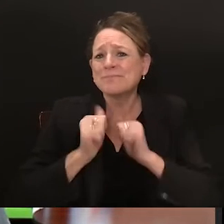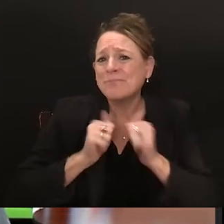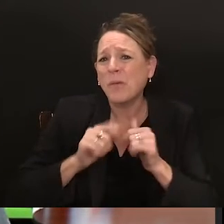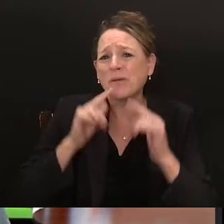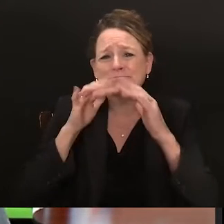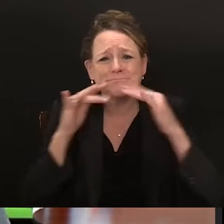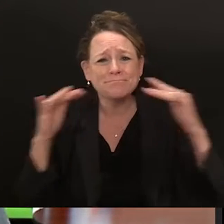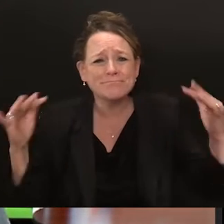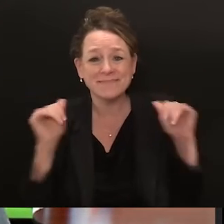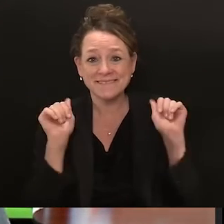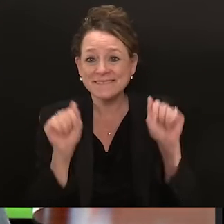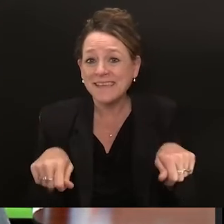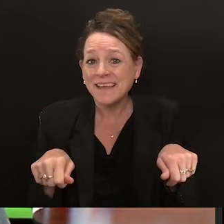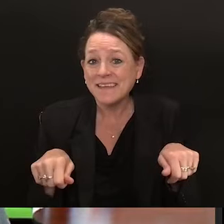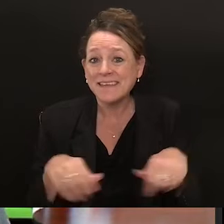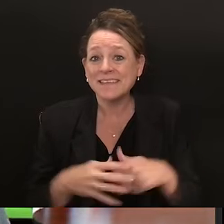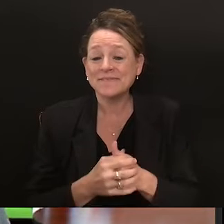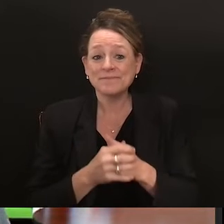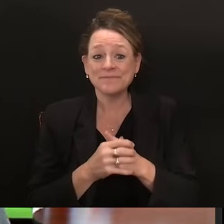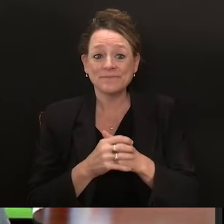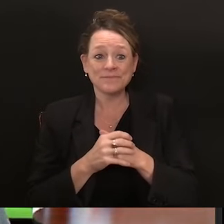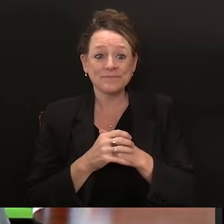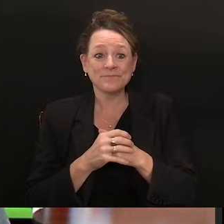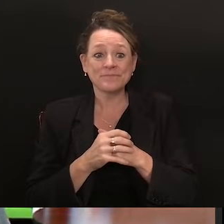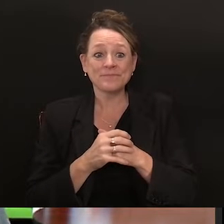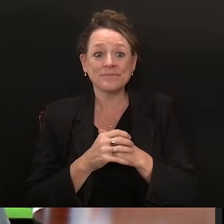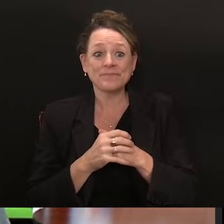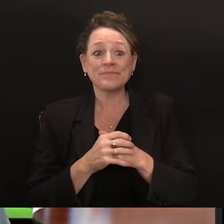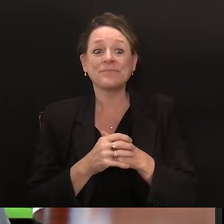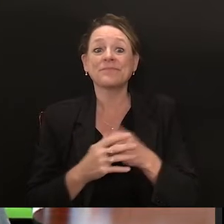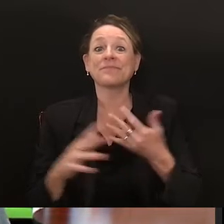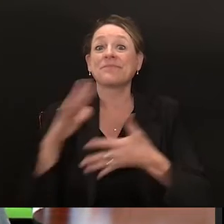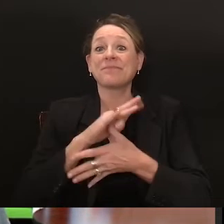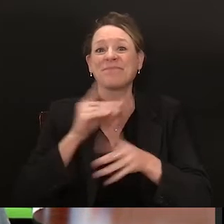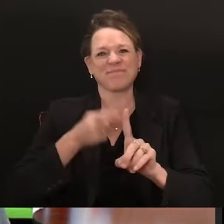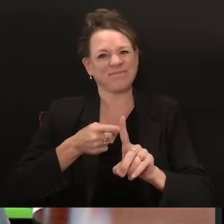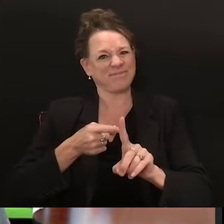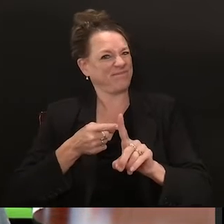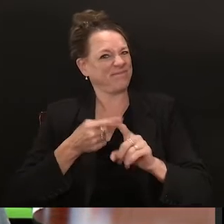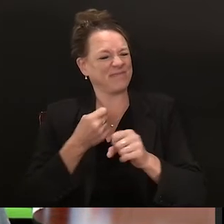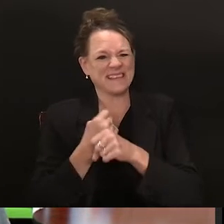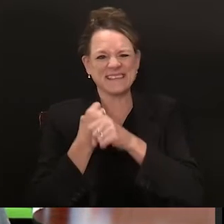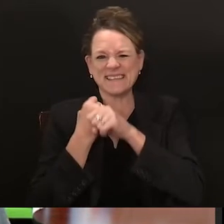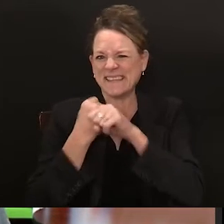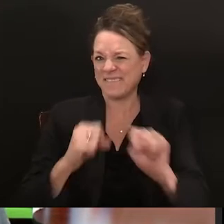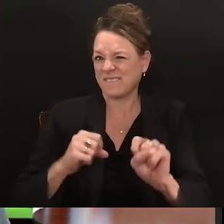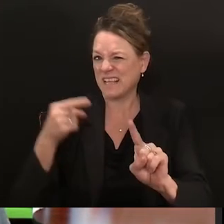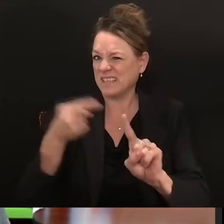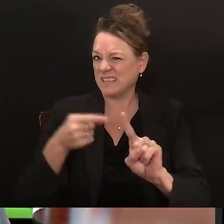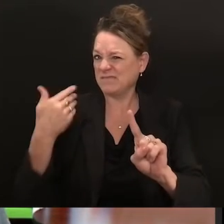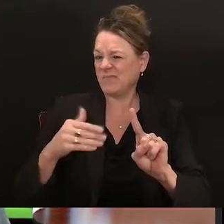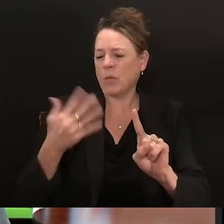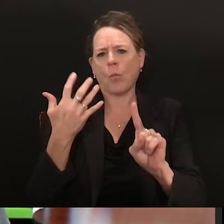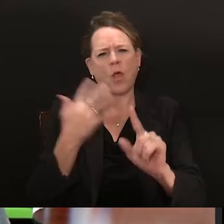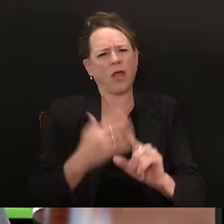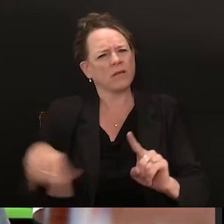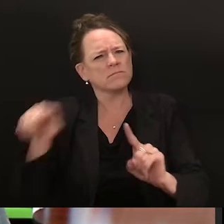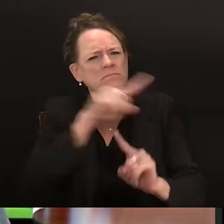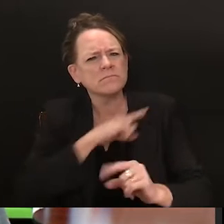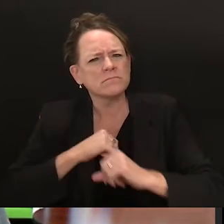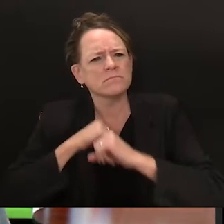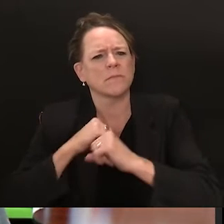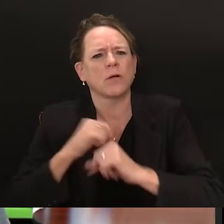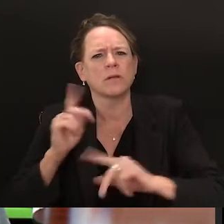Safety remains a top priority in evaluating and recommending COVID-19 vaccination. If you have questions